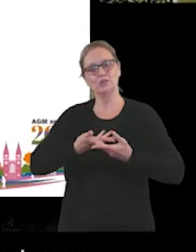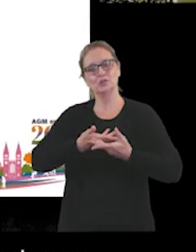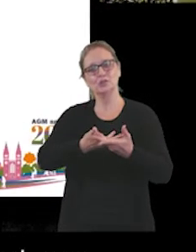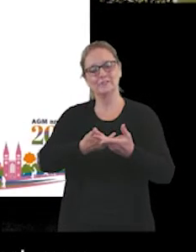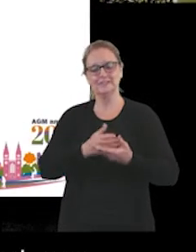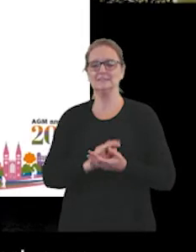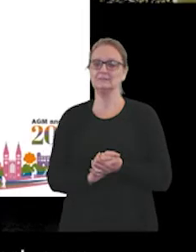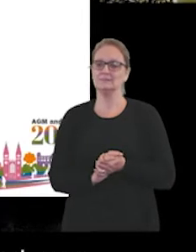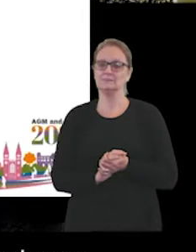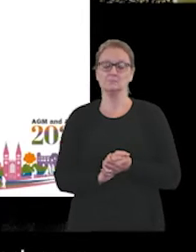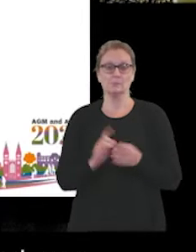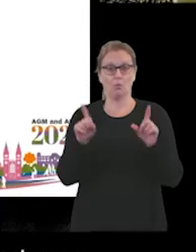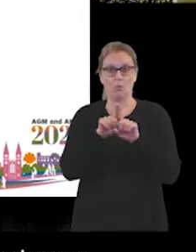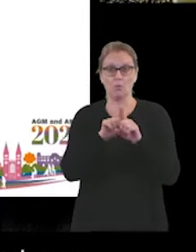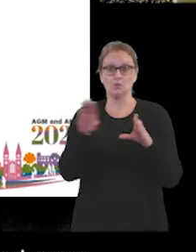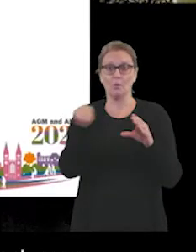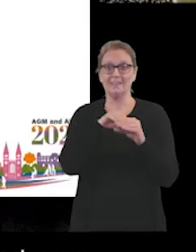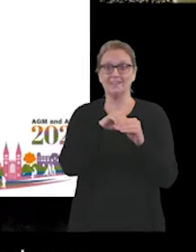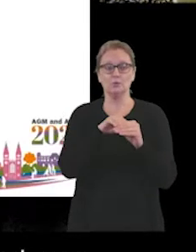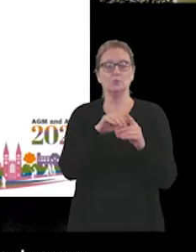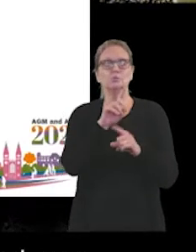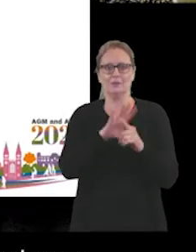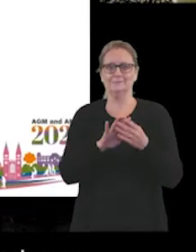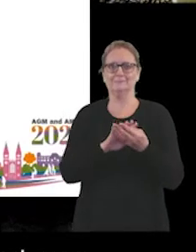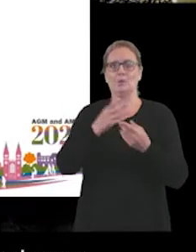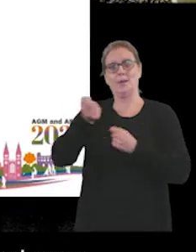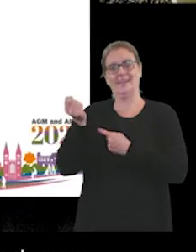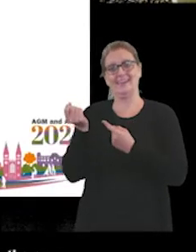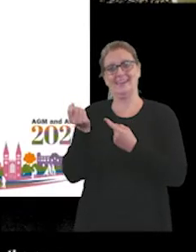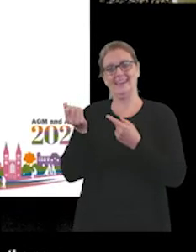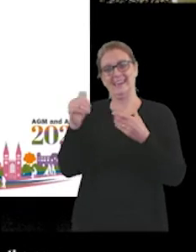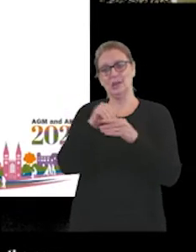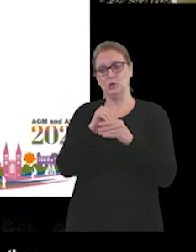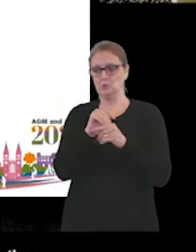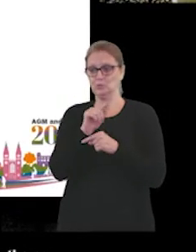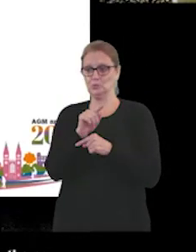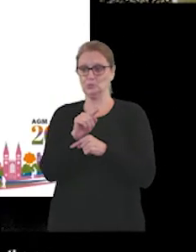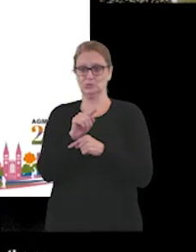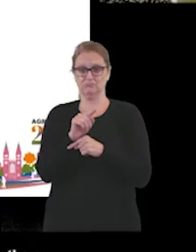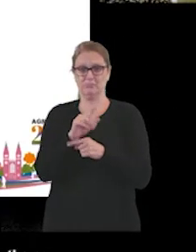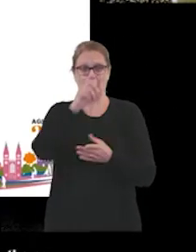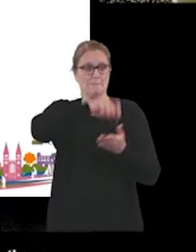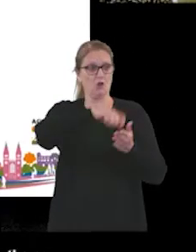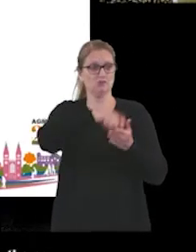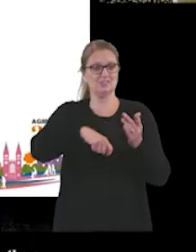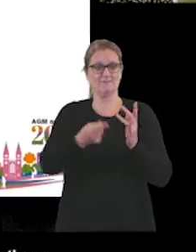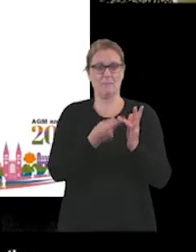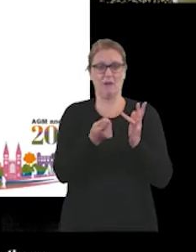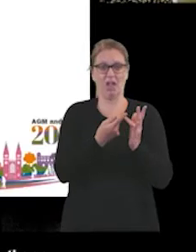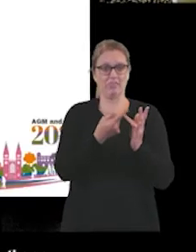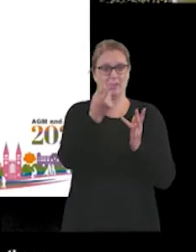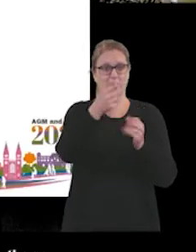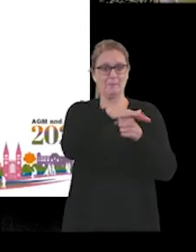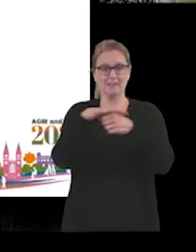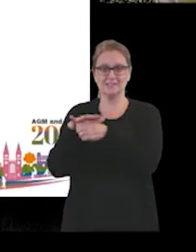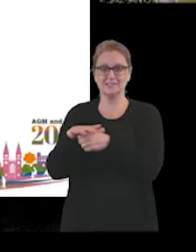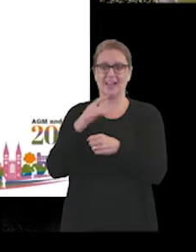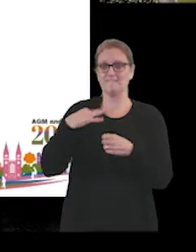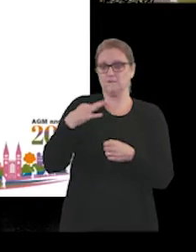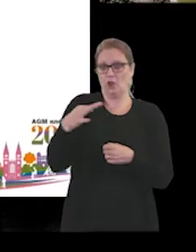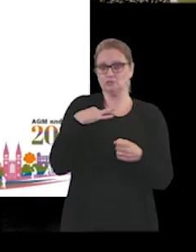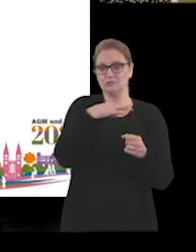We also include we also spend money on purchasing health care from other organisations like our voluntary sector partners